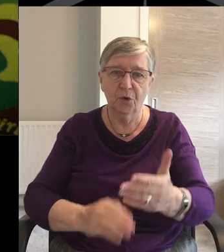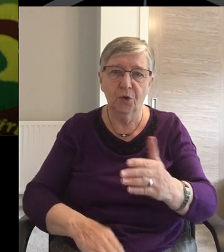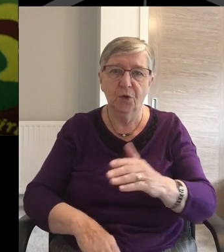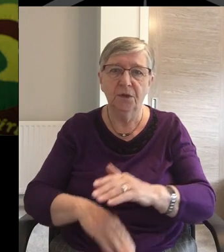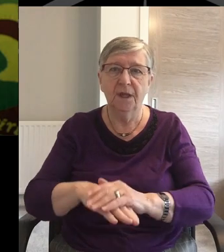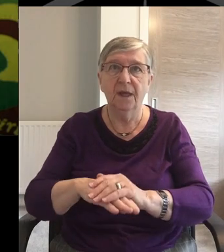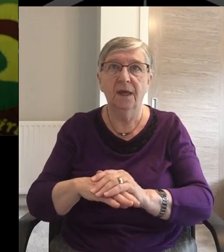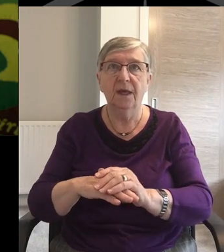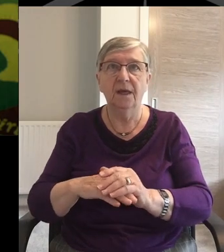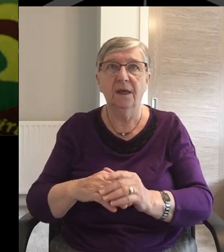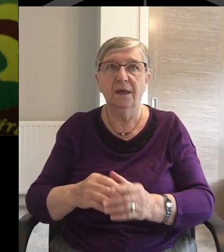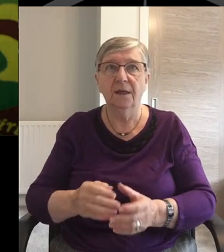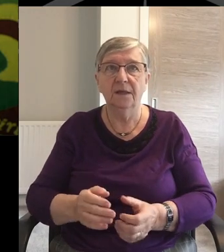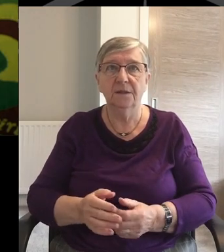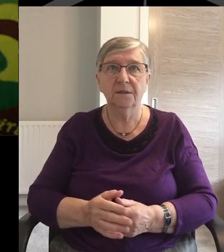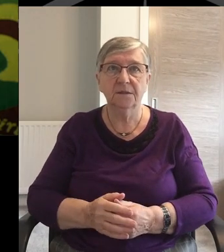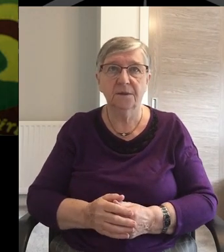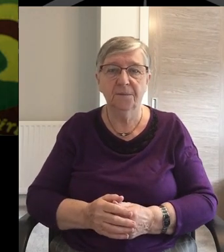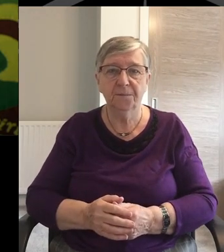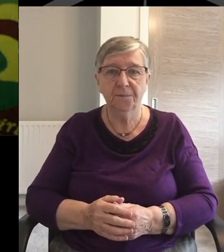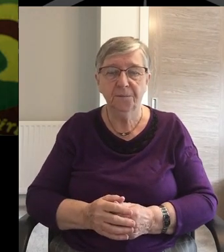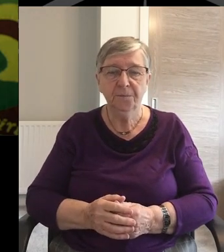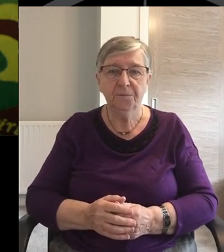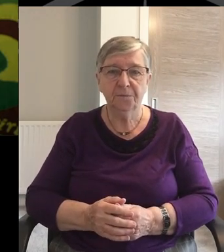faithfulness